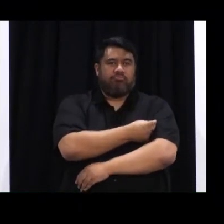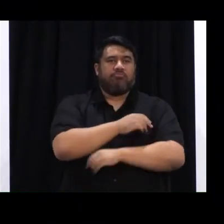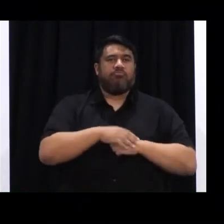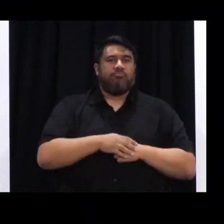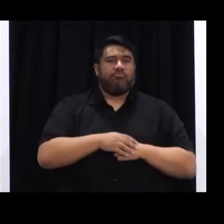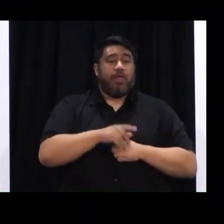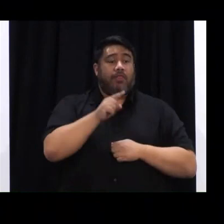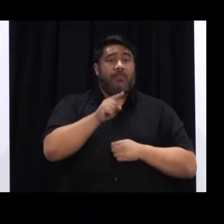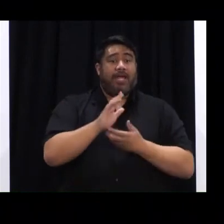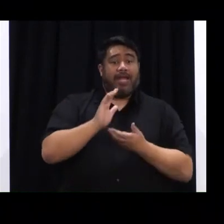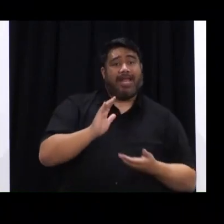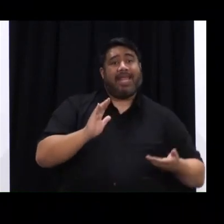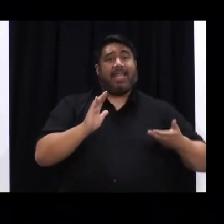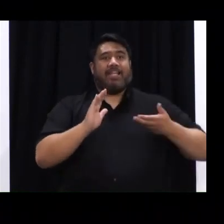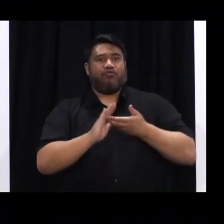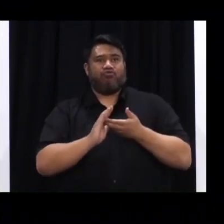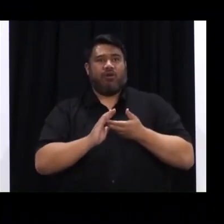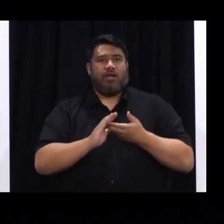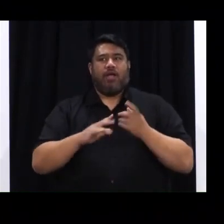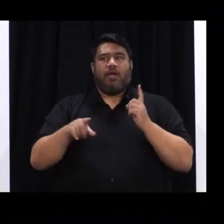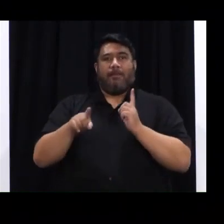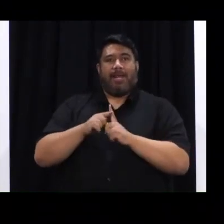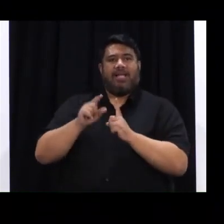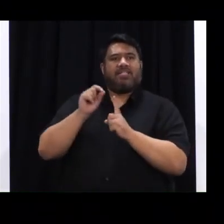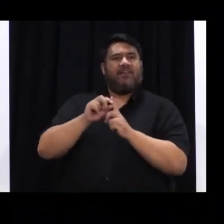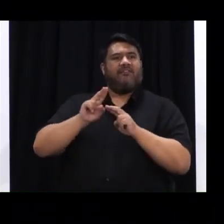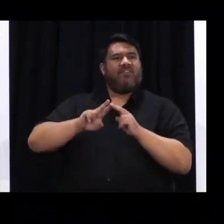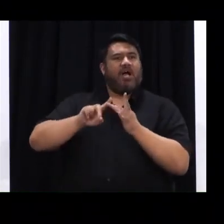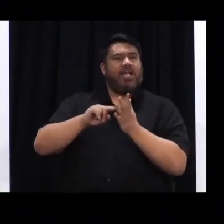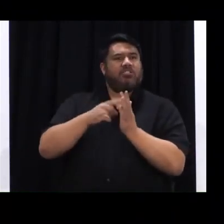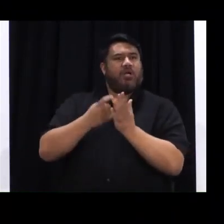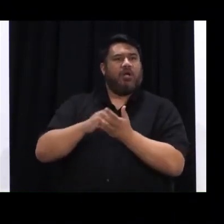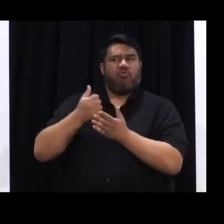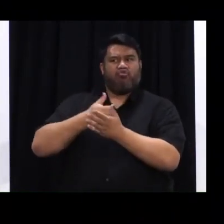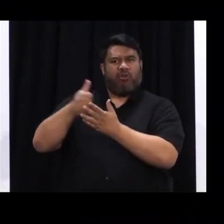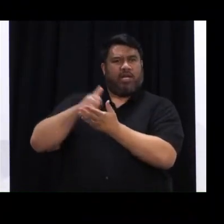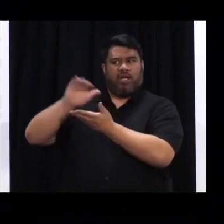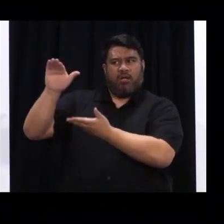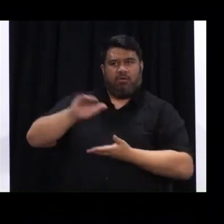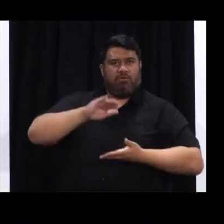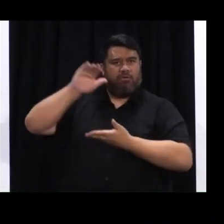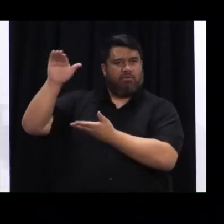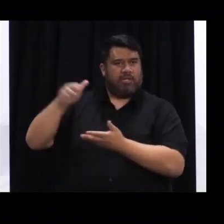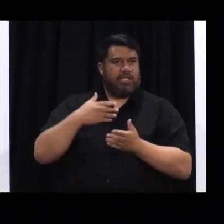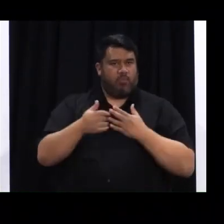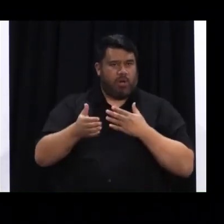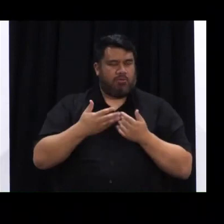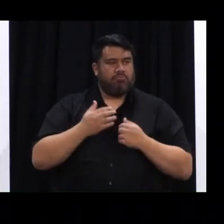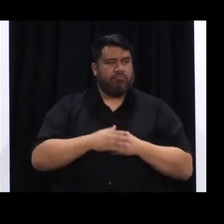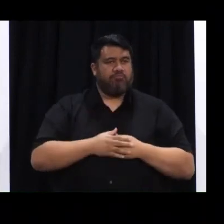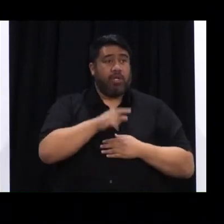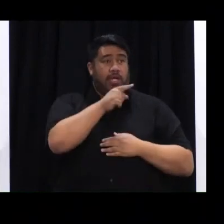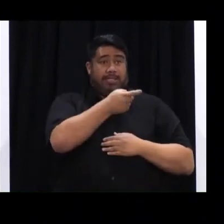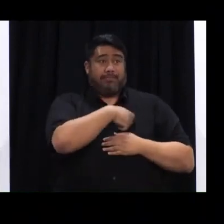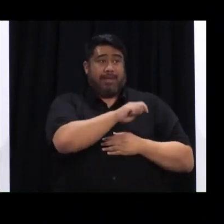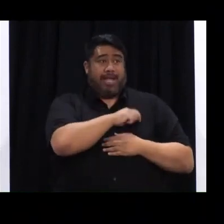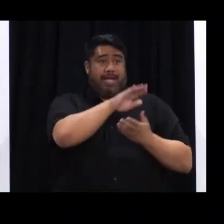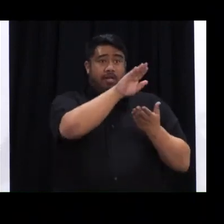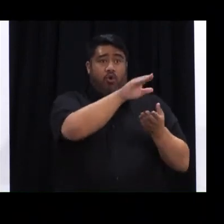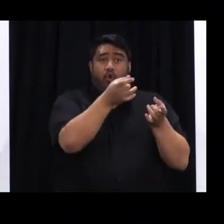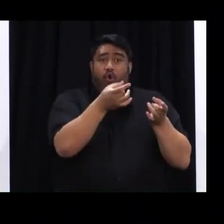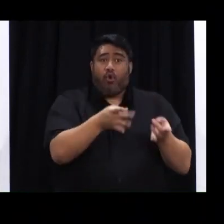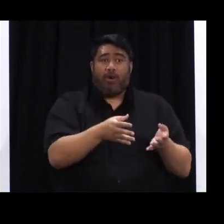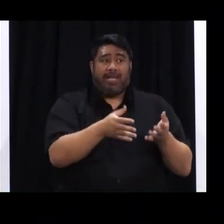to our scheduled deliveries. Those quarter of a million doses departed Madrid at 1am New Zealand